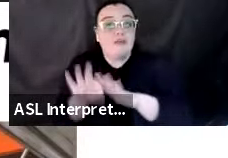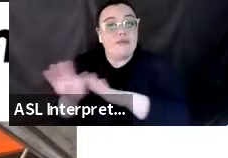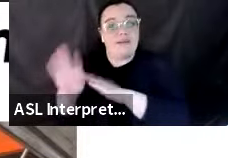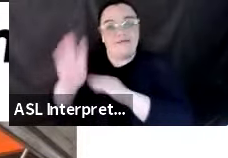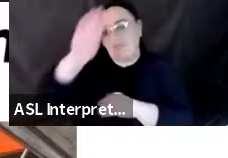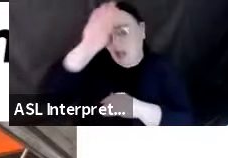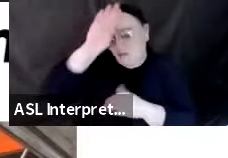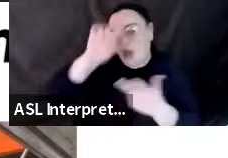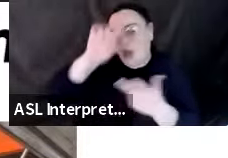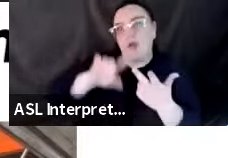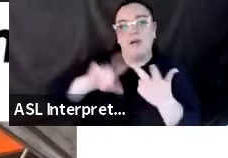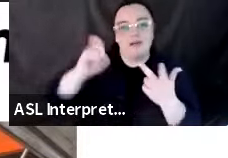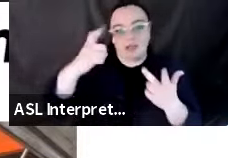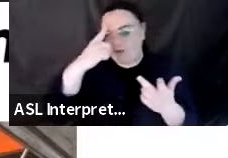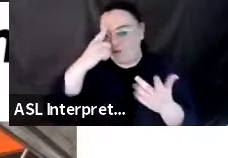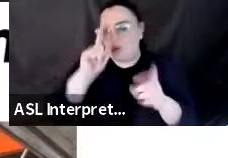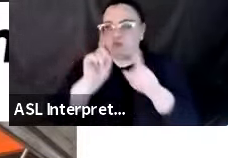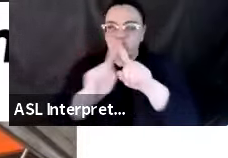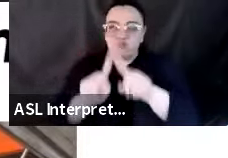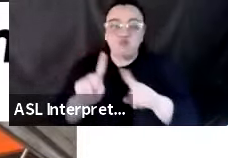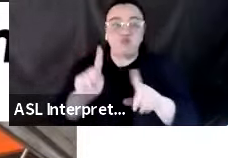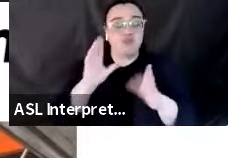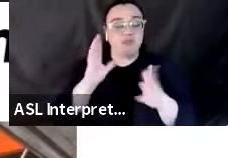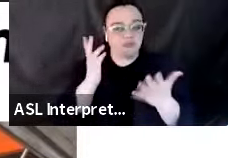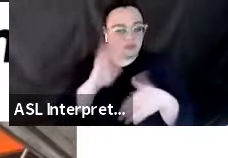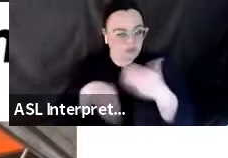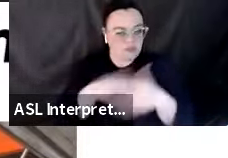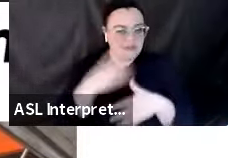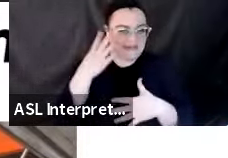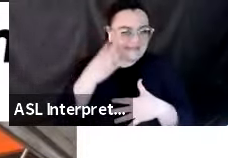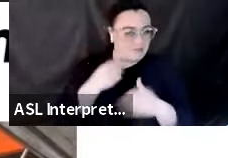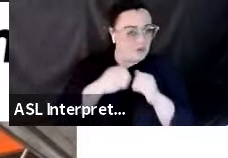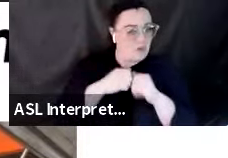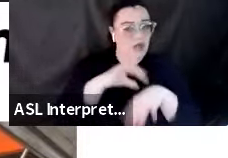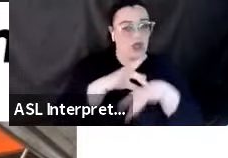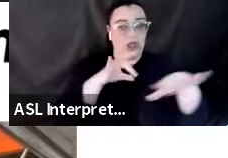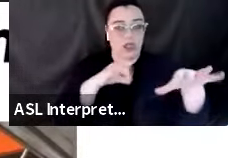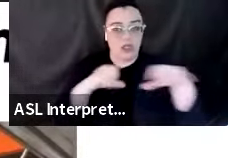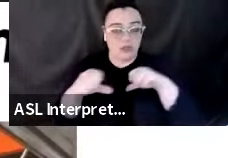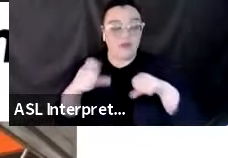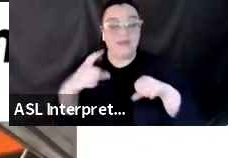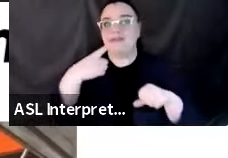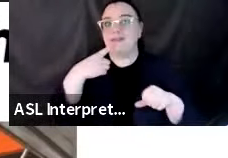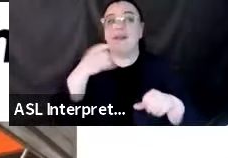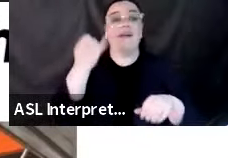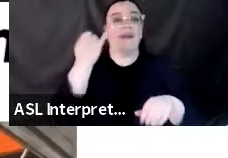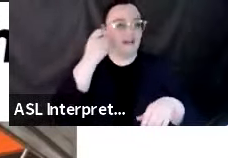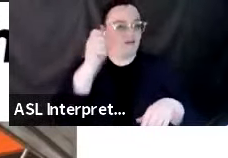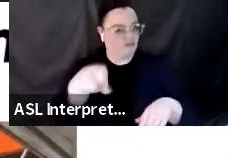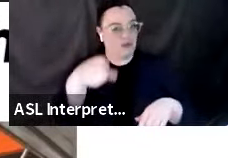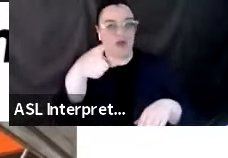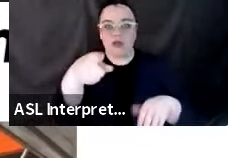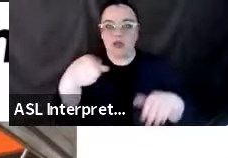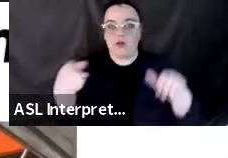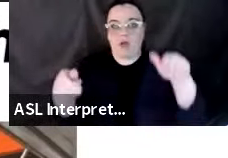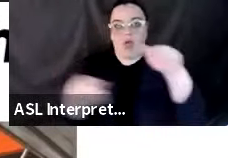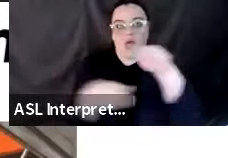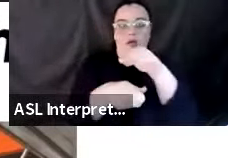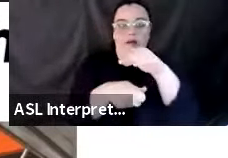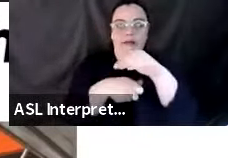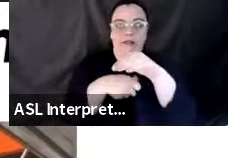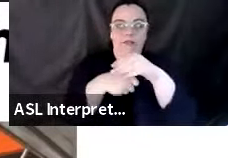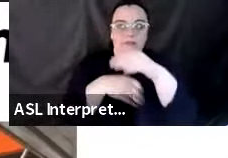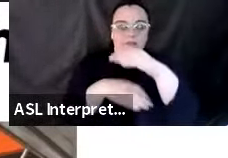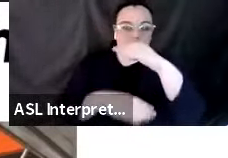and dig through rubble to find people that, if you put yourself in a protected space, that you're less